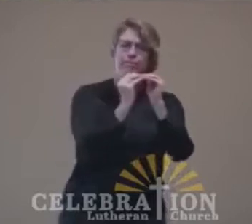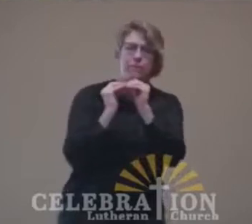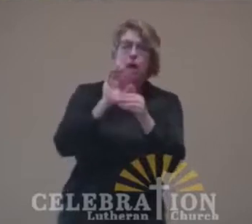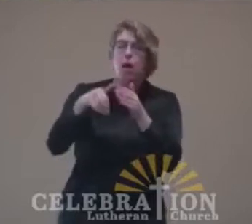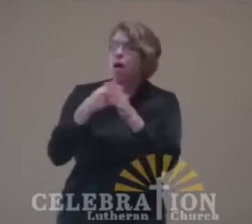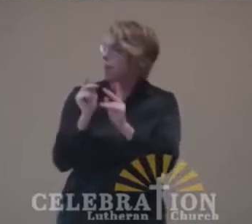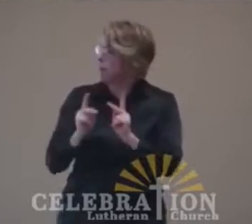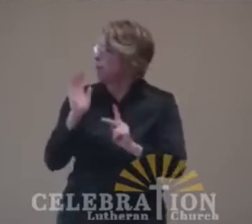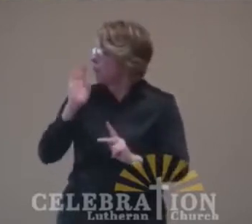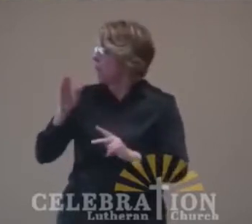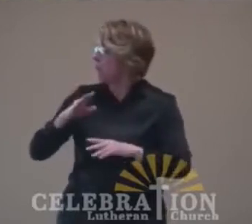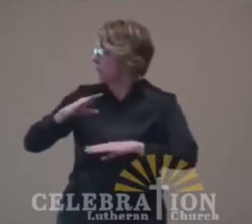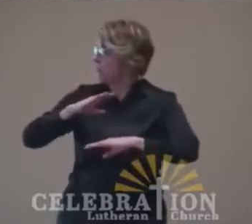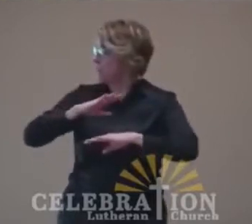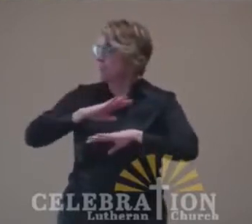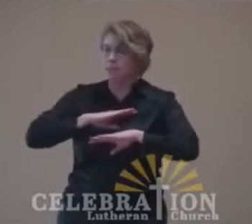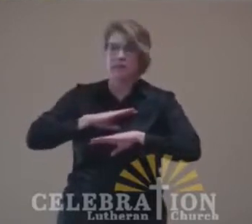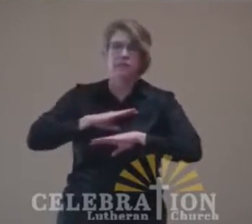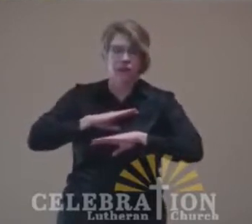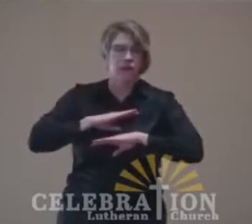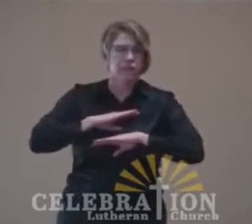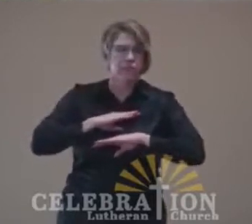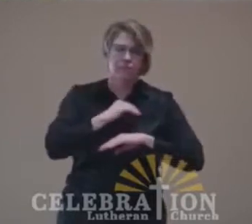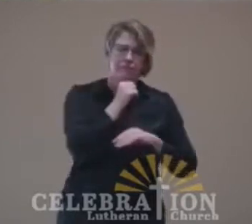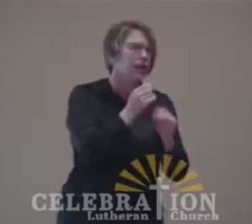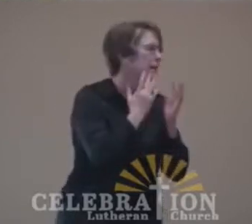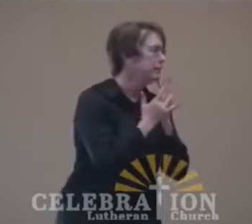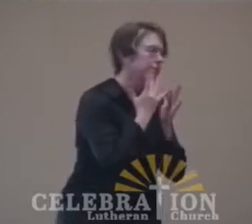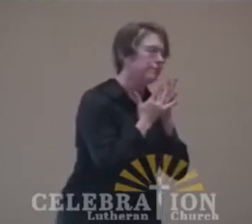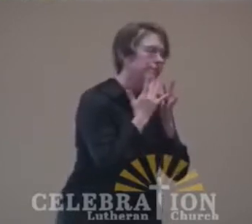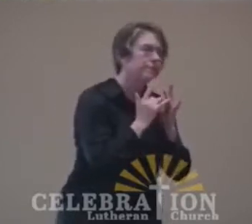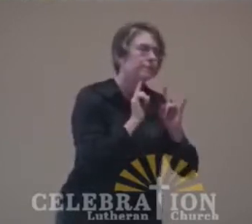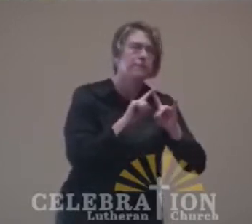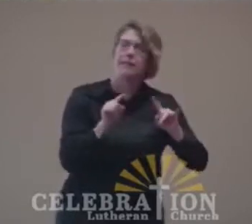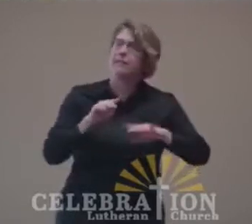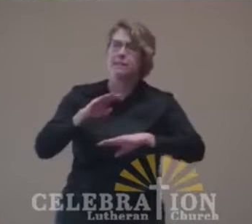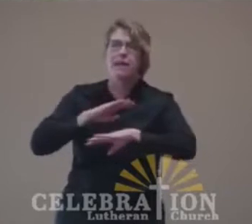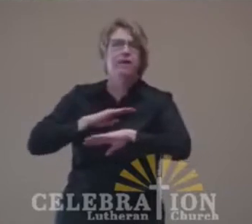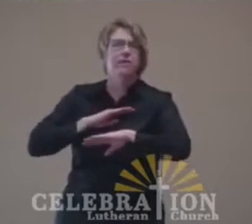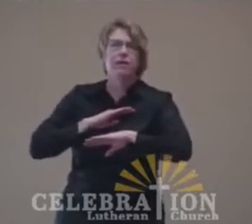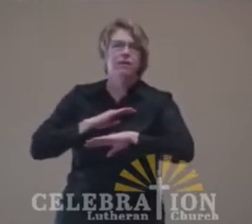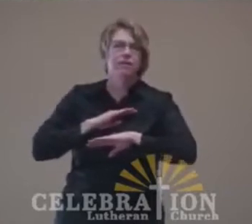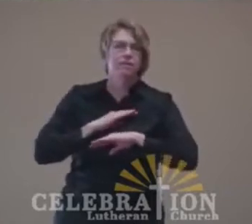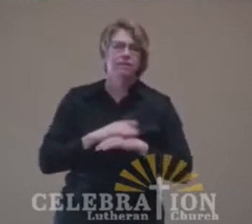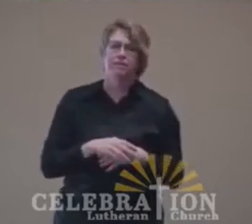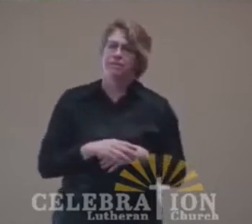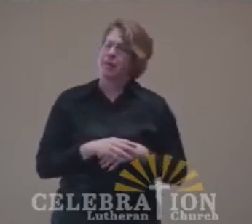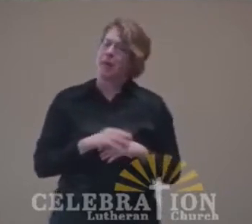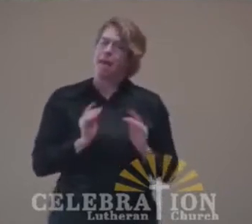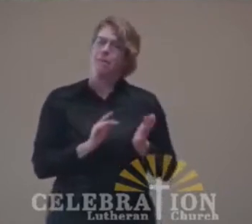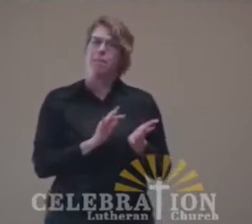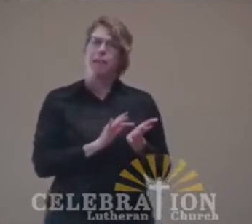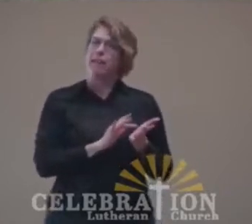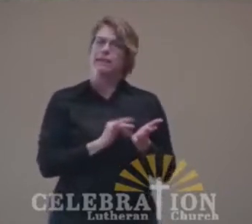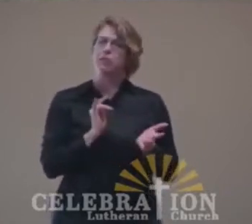least, has enough to get by. And where no one is exploited.